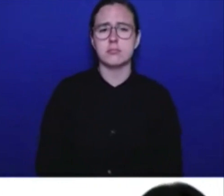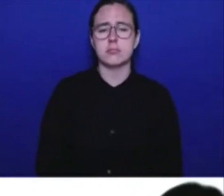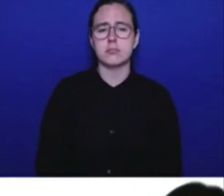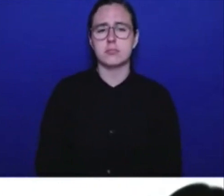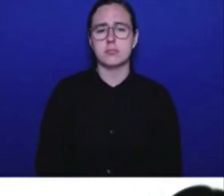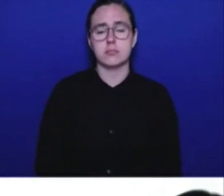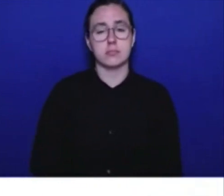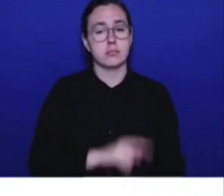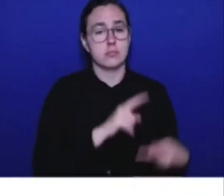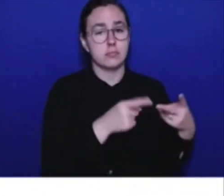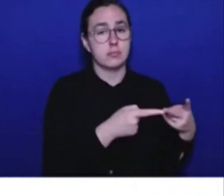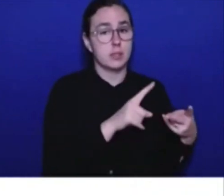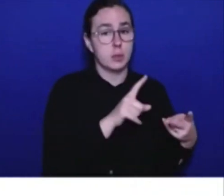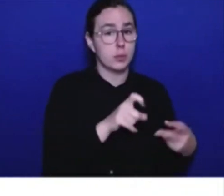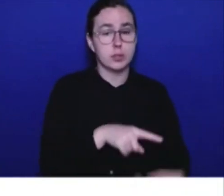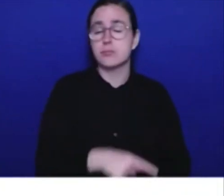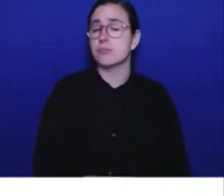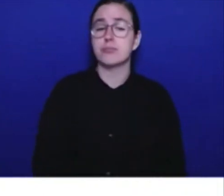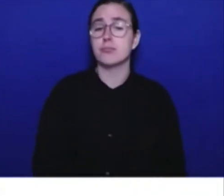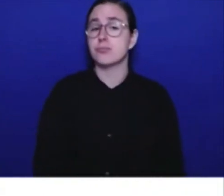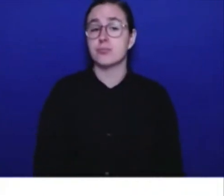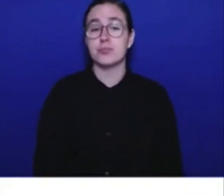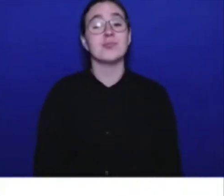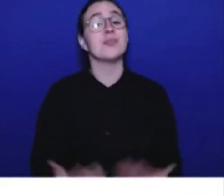No, that's fine, thanks. And that's all of our questions today. Thanks, everyone. Thanks very much.